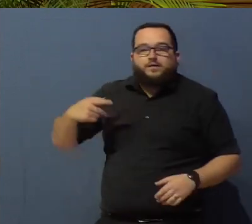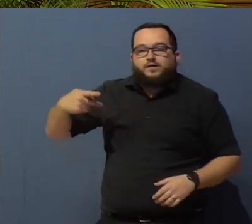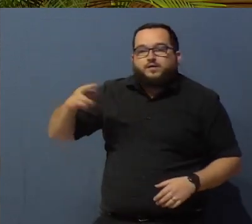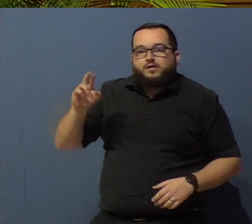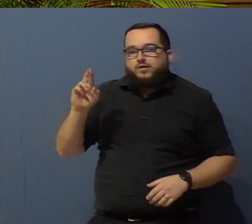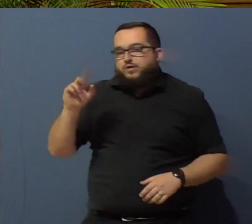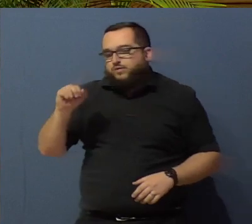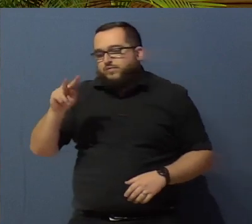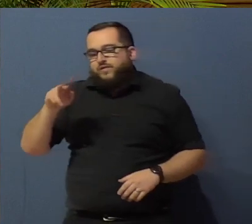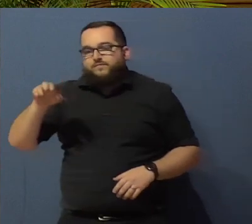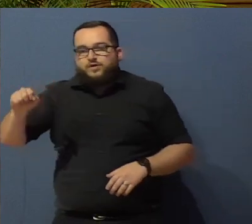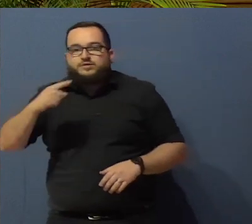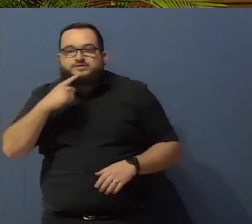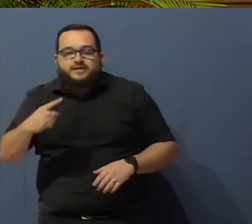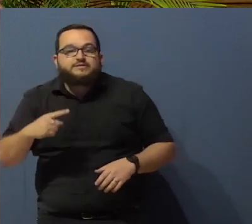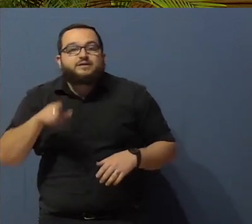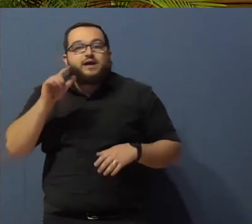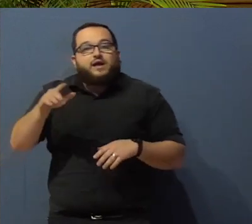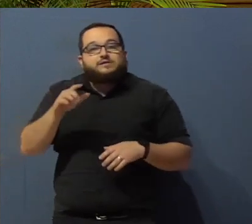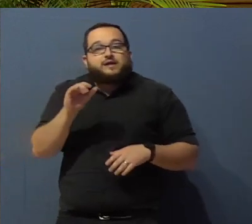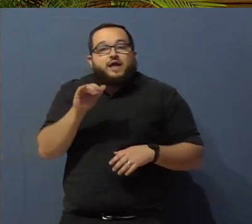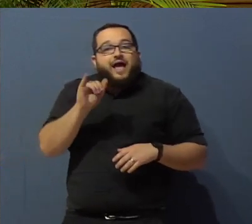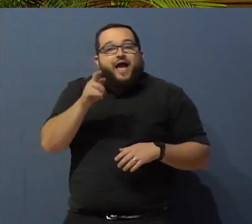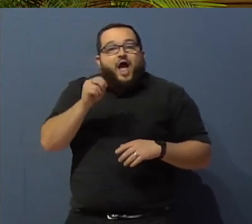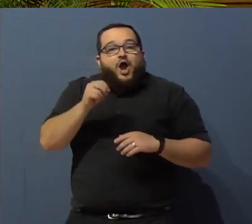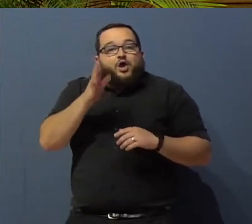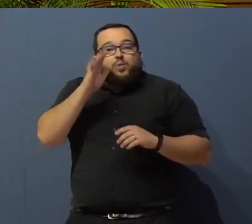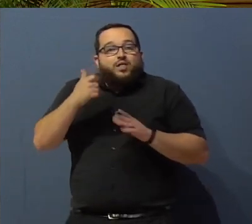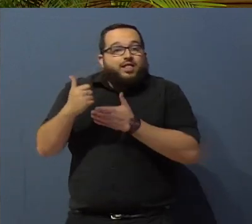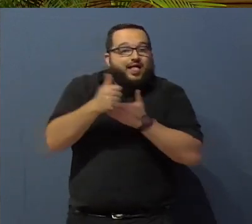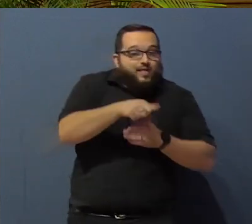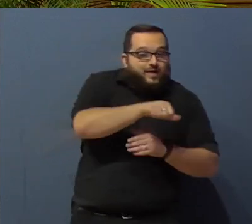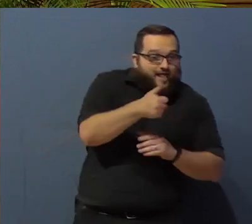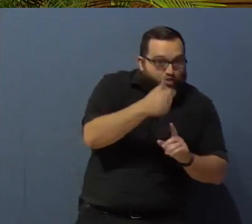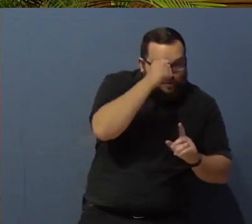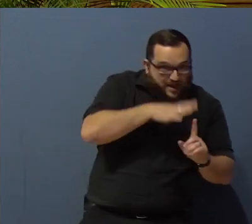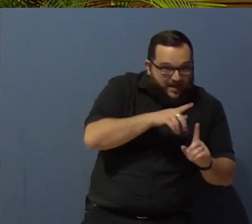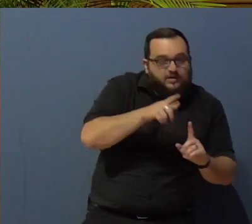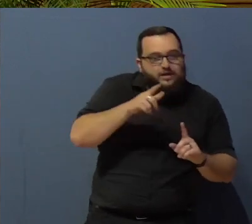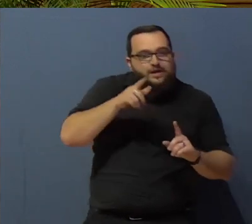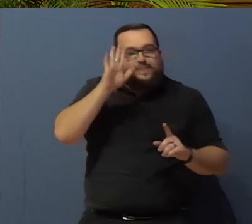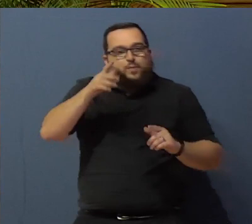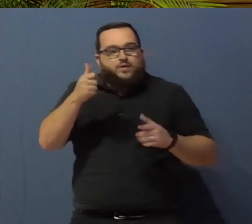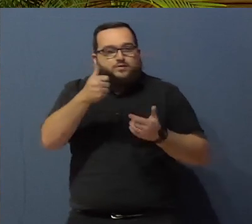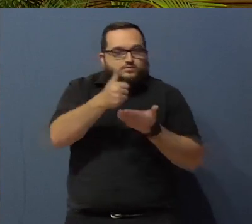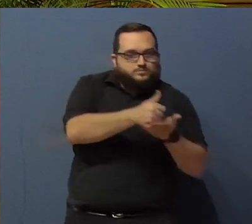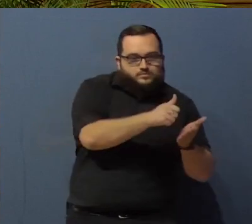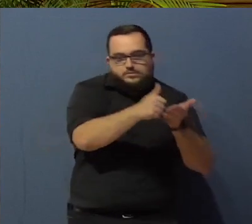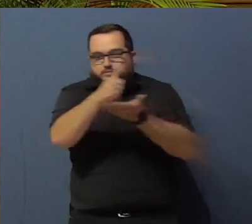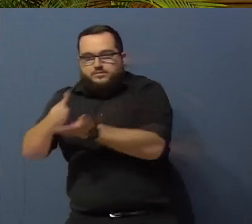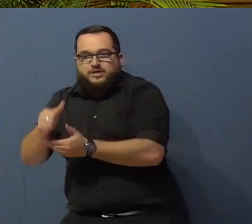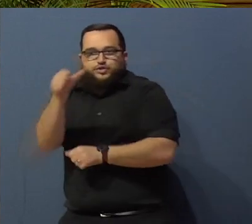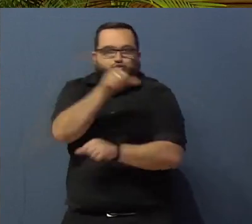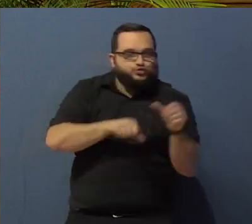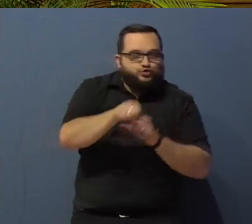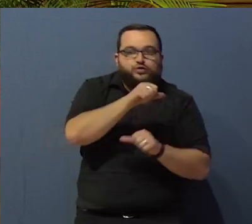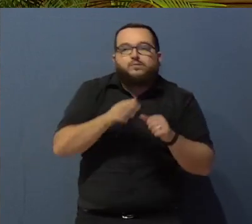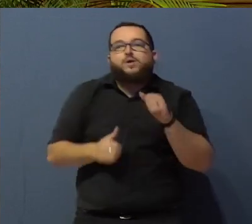says, Iron sharpens iron, so one man sharpens and enters. And I was able to develop that. But most people,